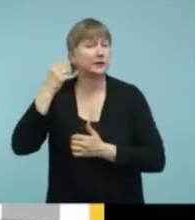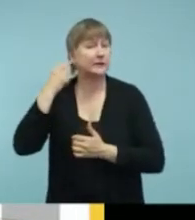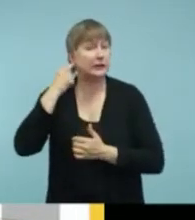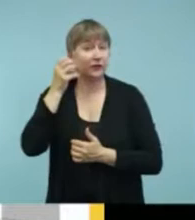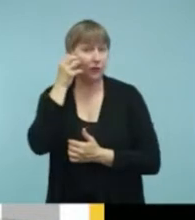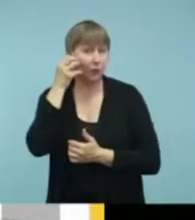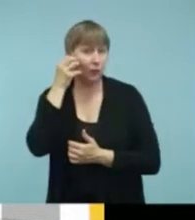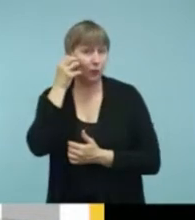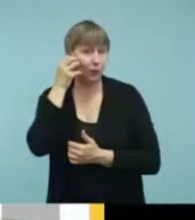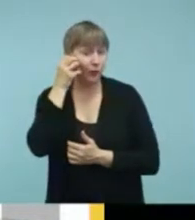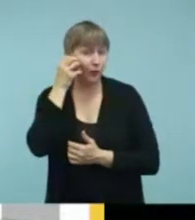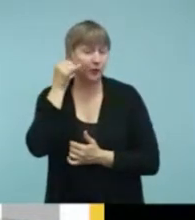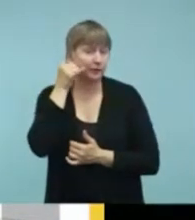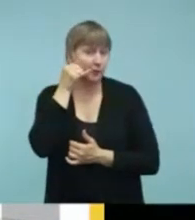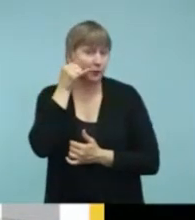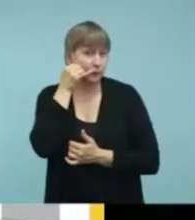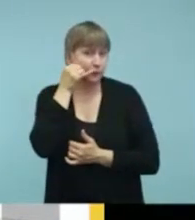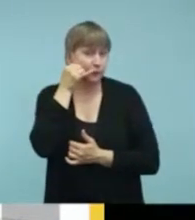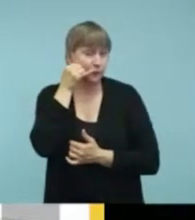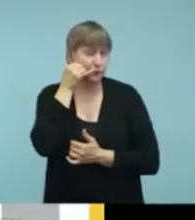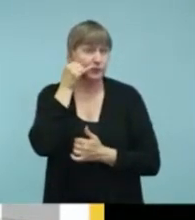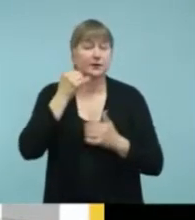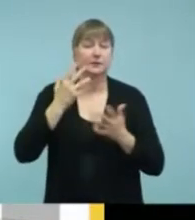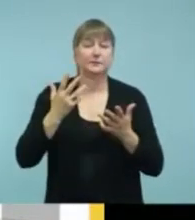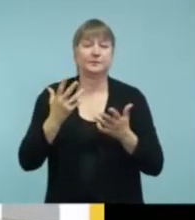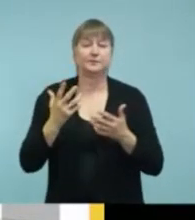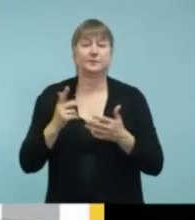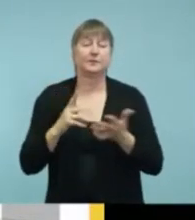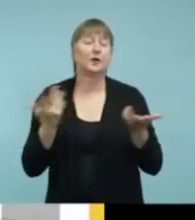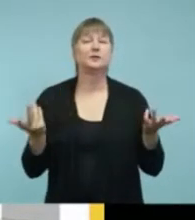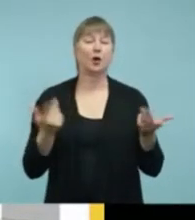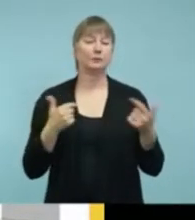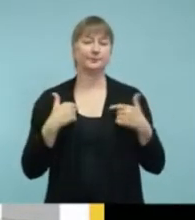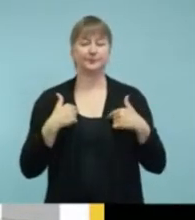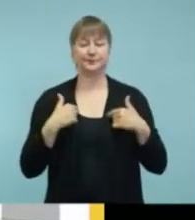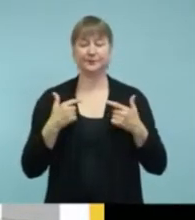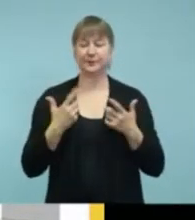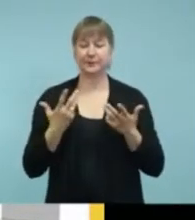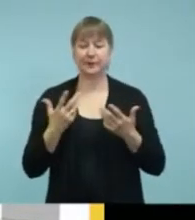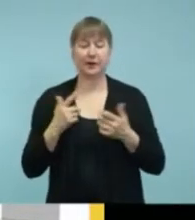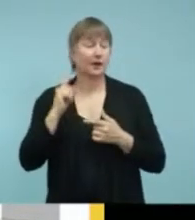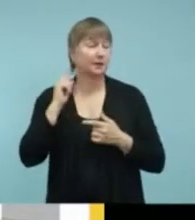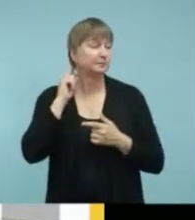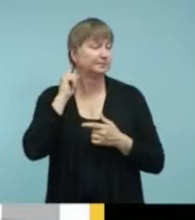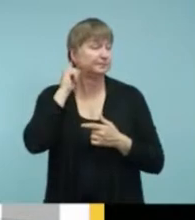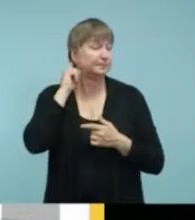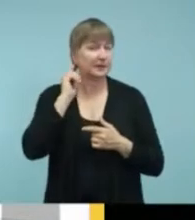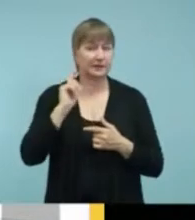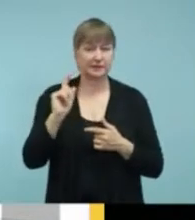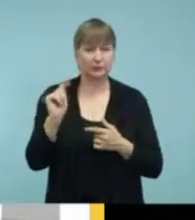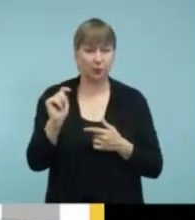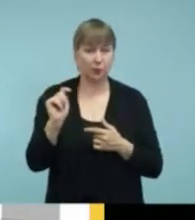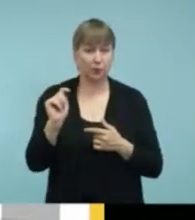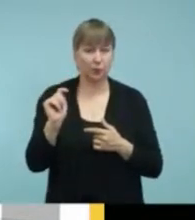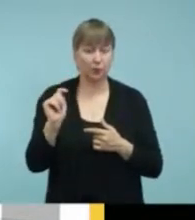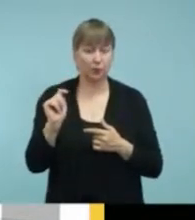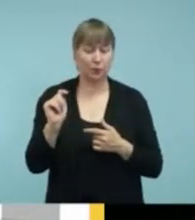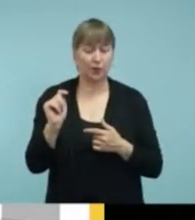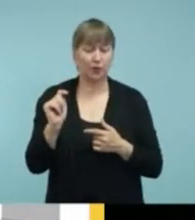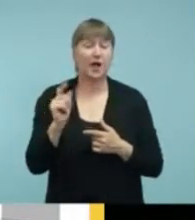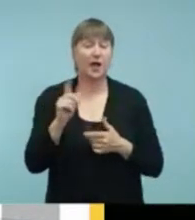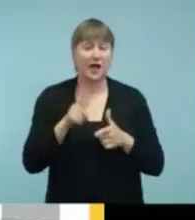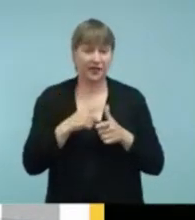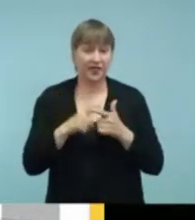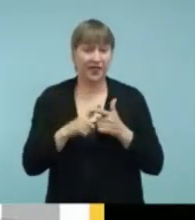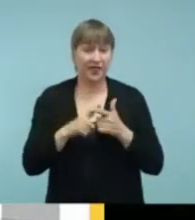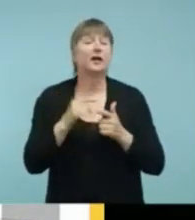would just do is I would, you know, switch to the telecoil on my cochlear implant, and I can hold the telephone up to my